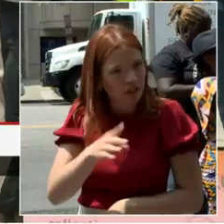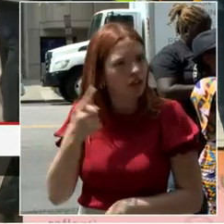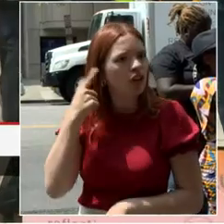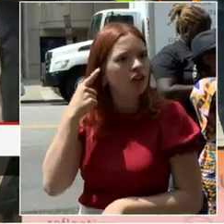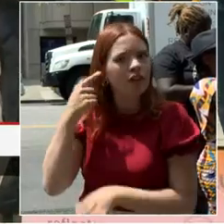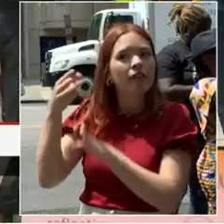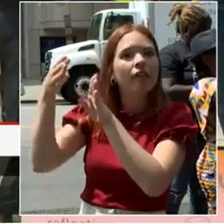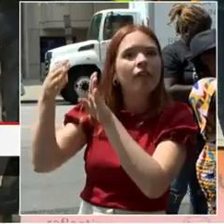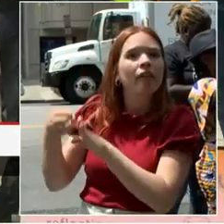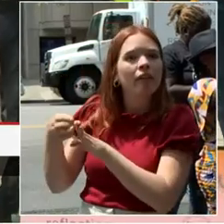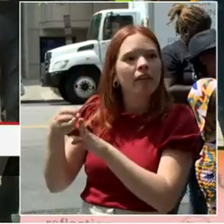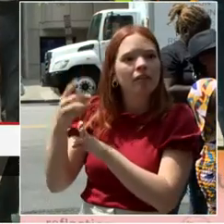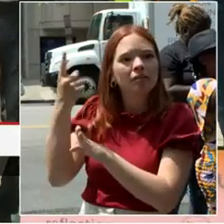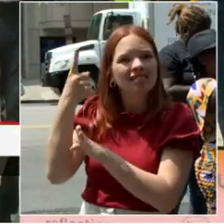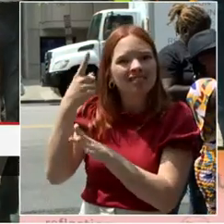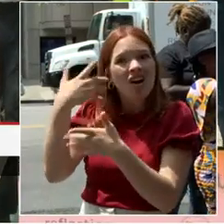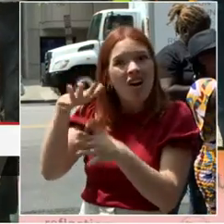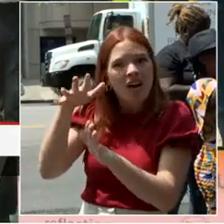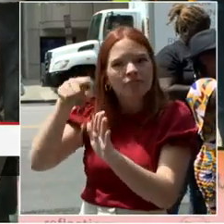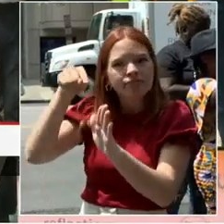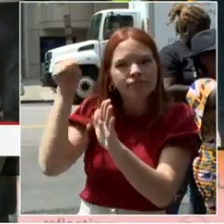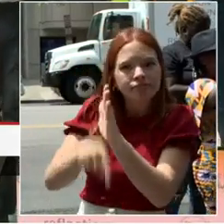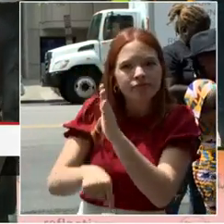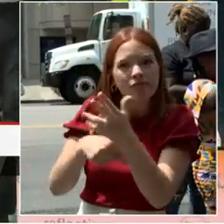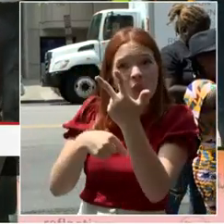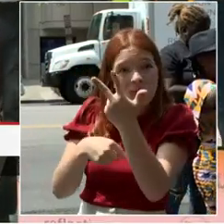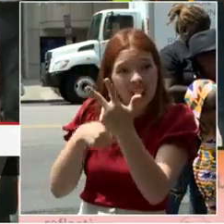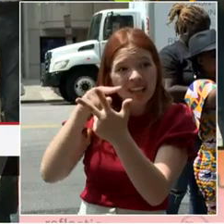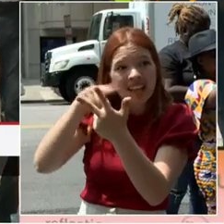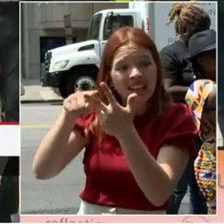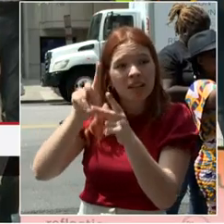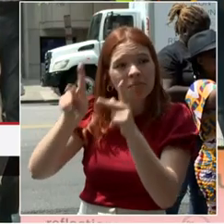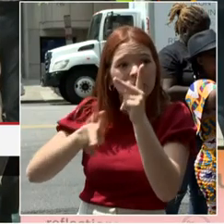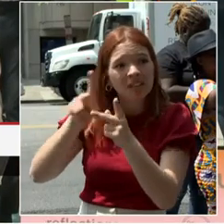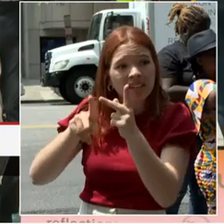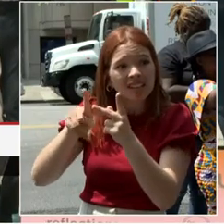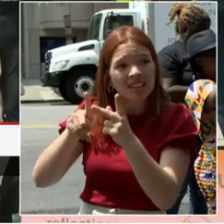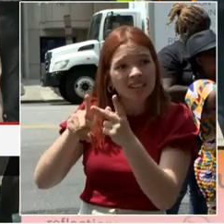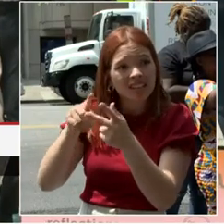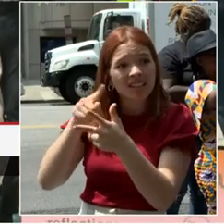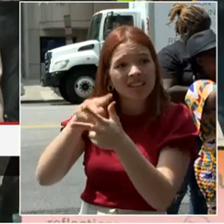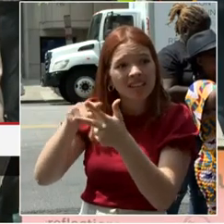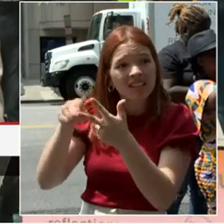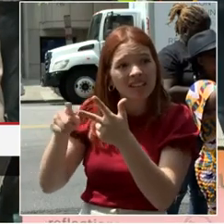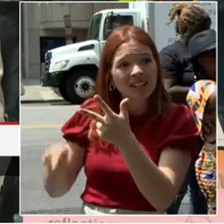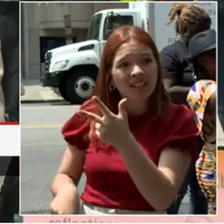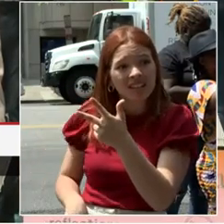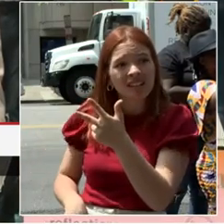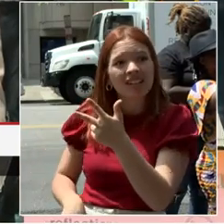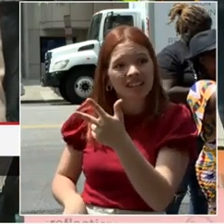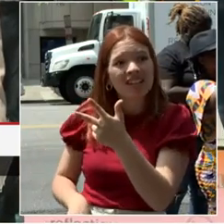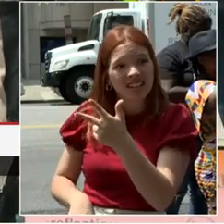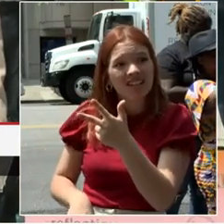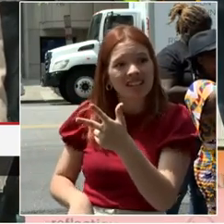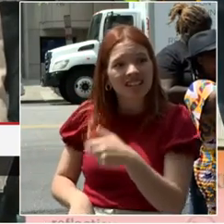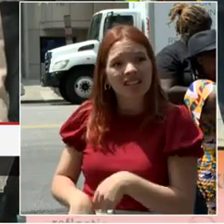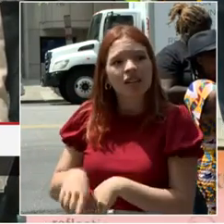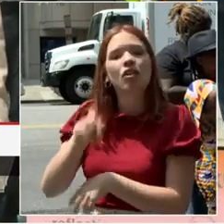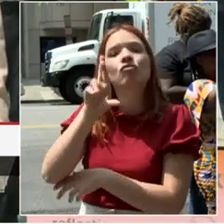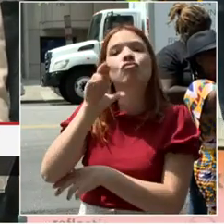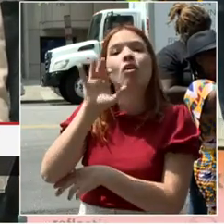Rock Creek Parkway. That DMV didn't know that she had three DUIs and that her license should be suspended.